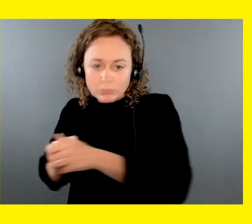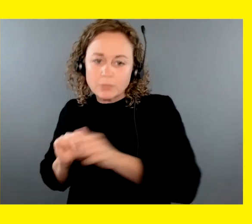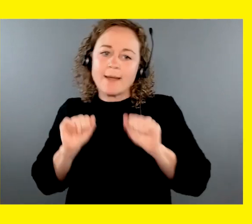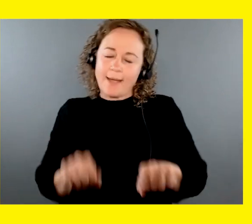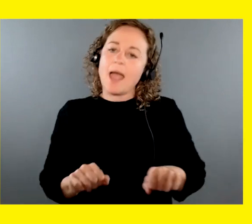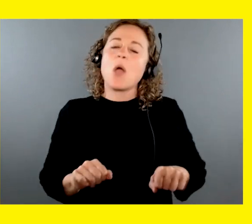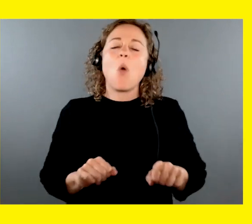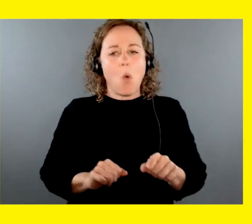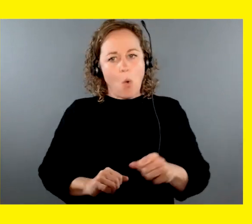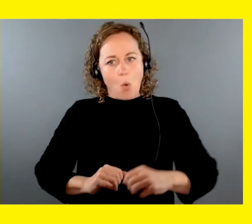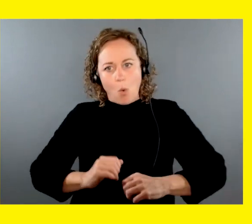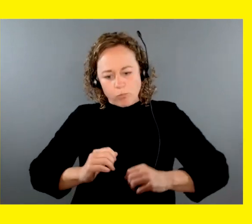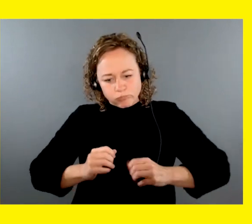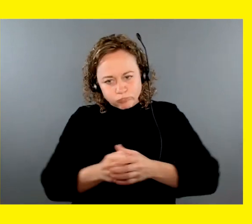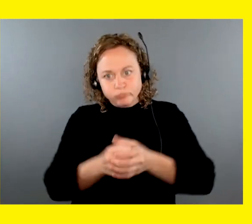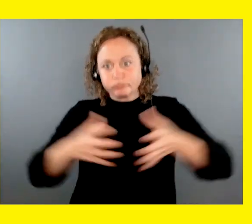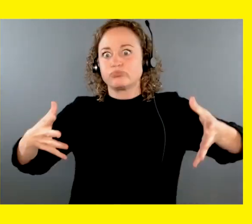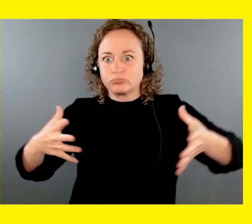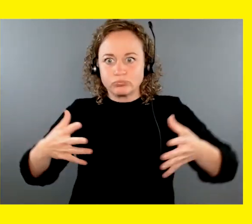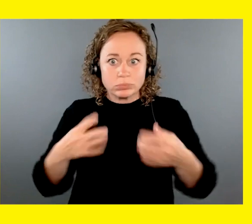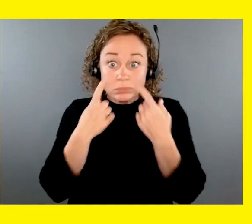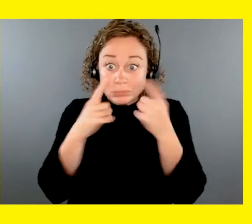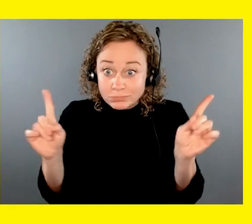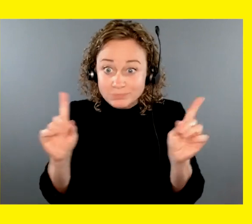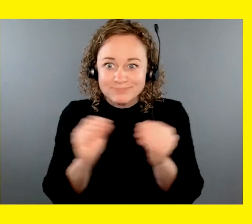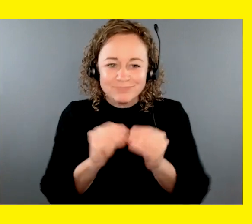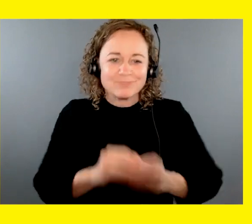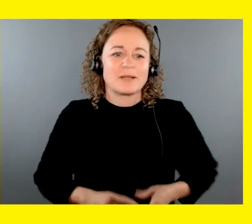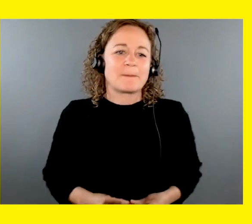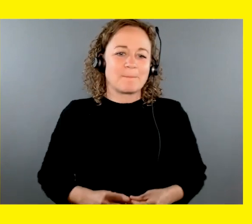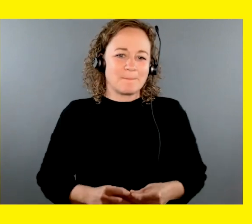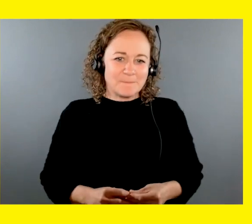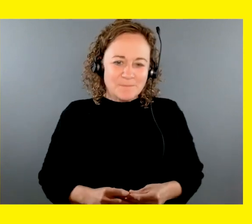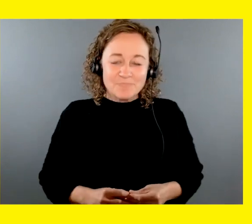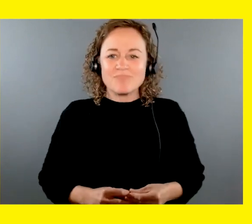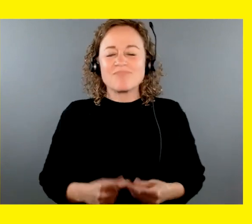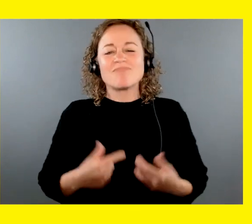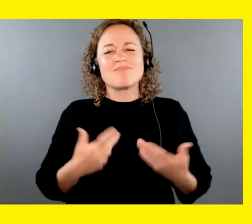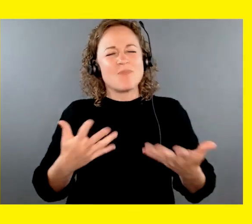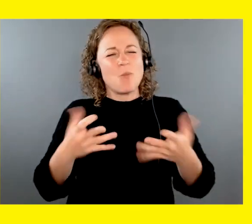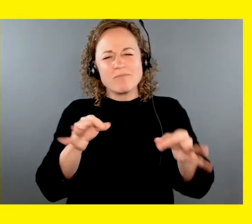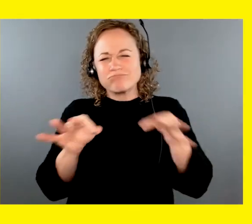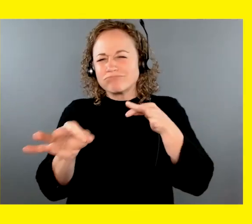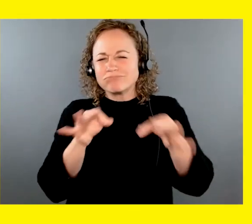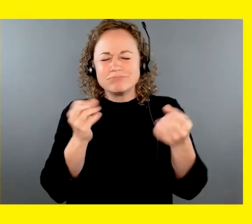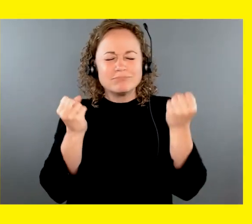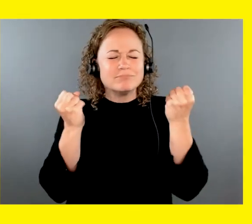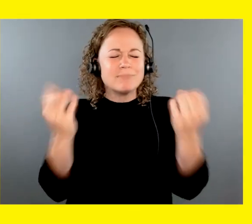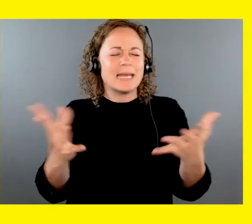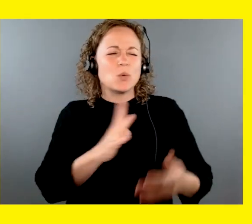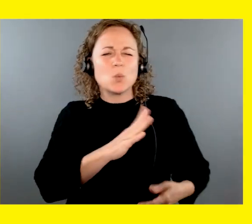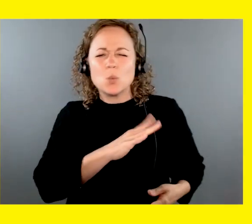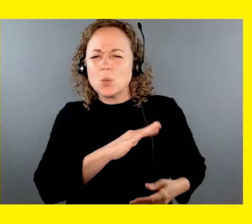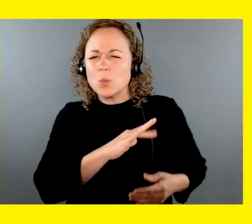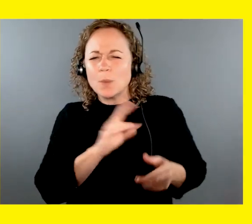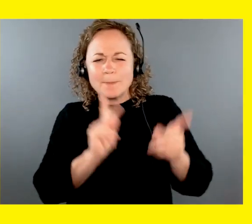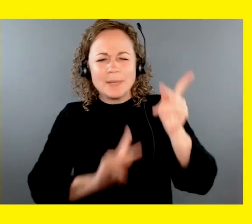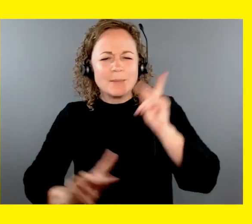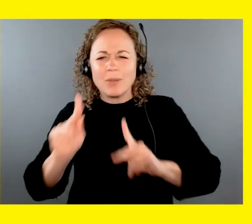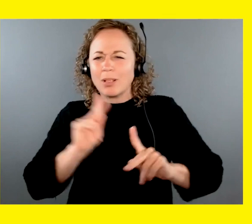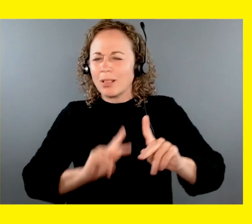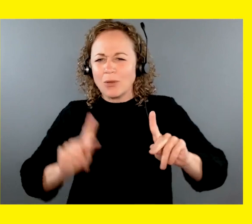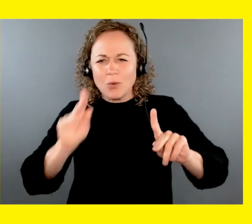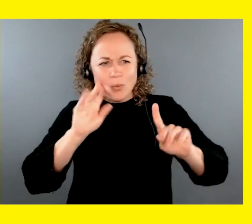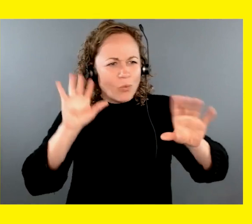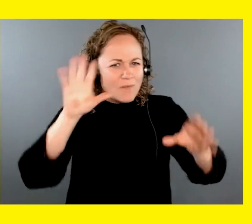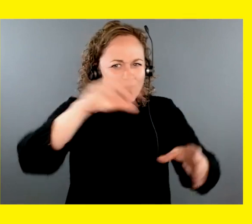world is going to be really important to the success of the program. Now, graduating the guide dogs today, I would be remiss if I didn't talk about all of the amazing people that